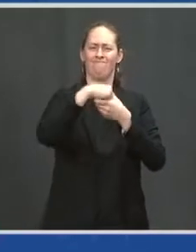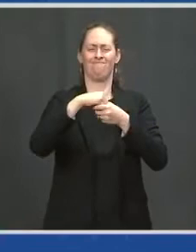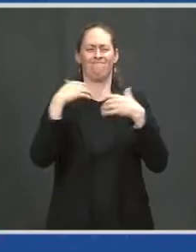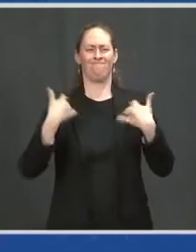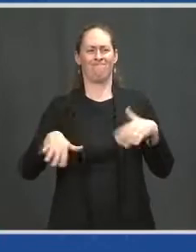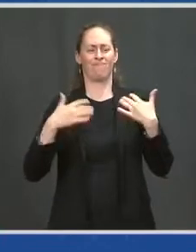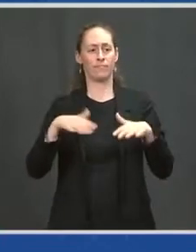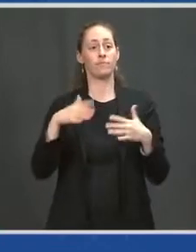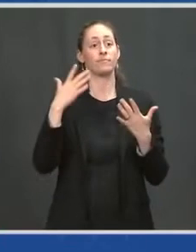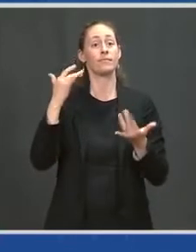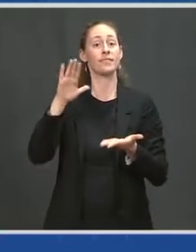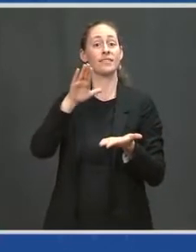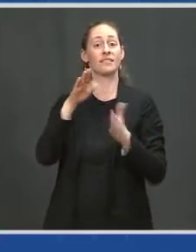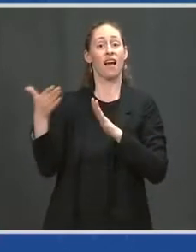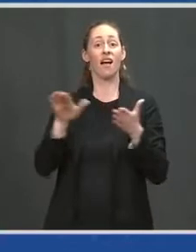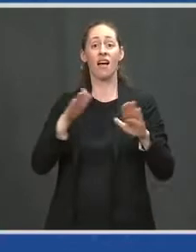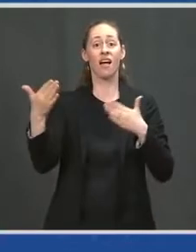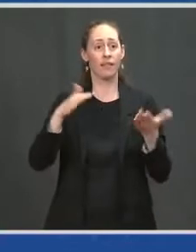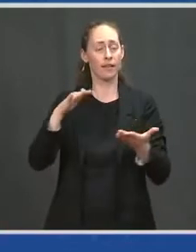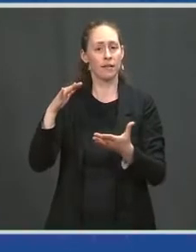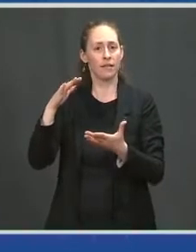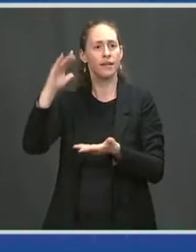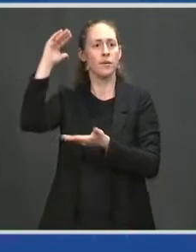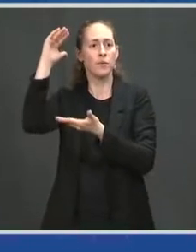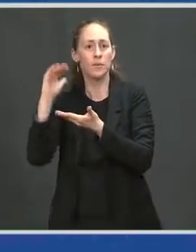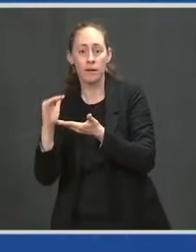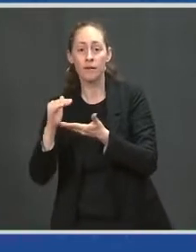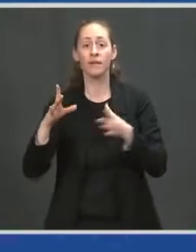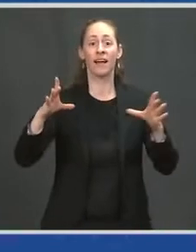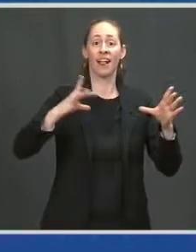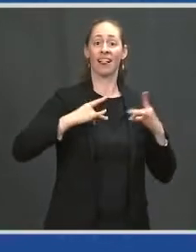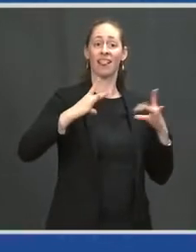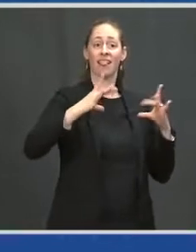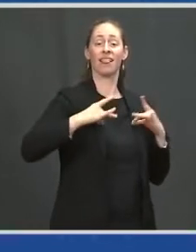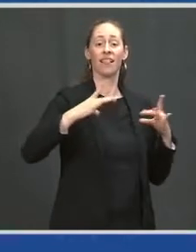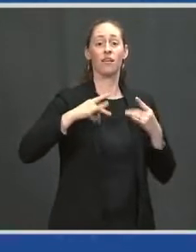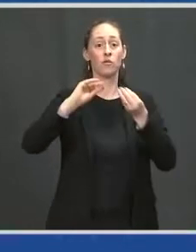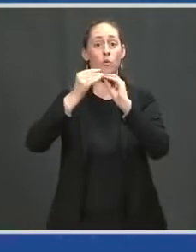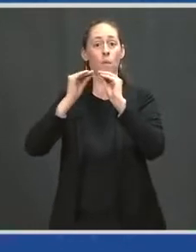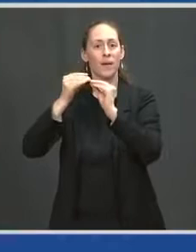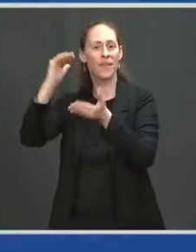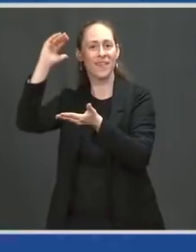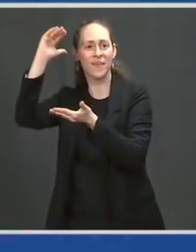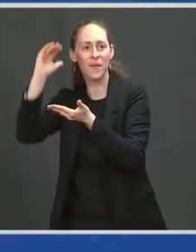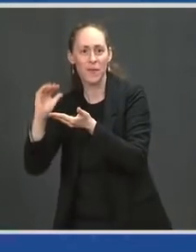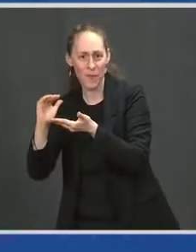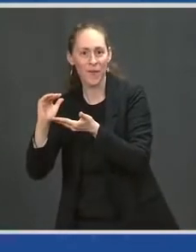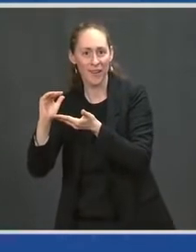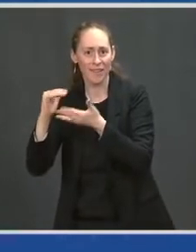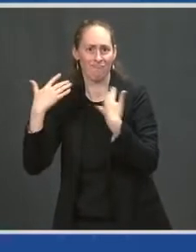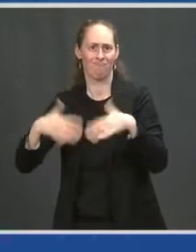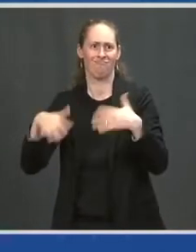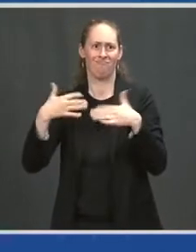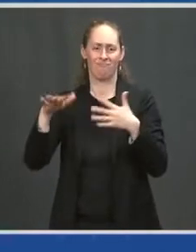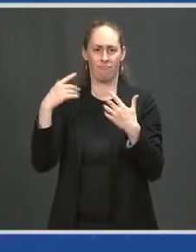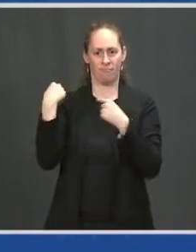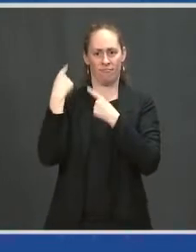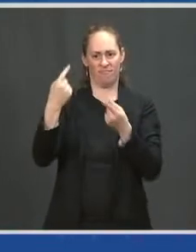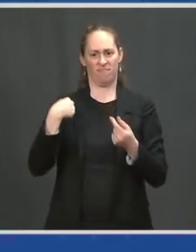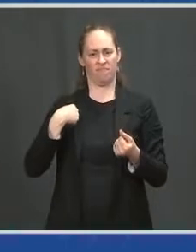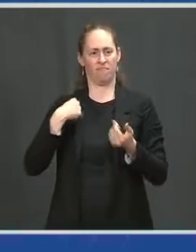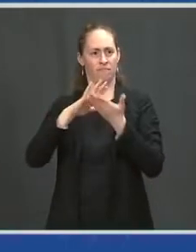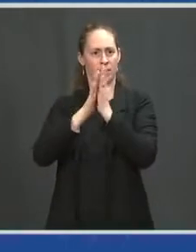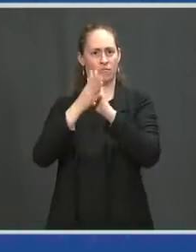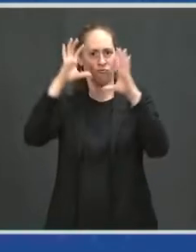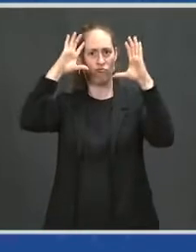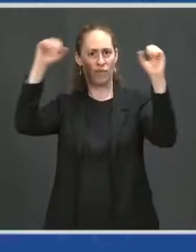down. Down dramatically from where they were when I took office on January 20th and continuing